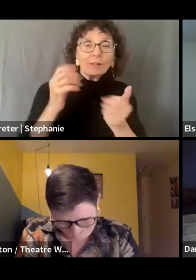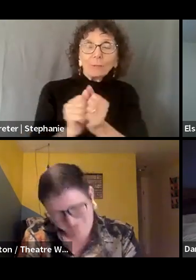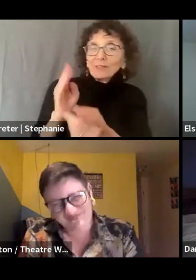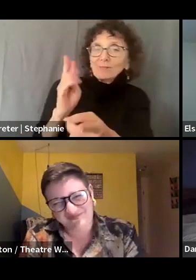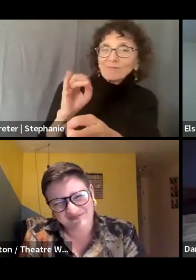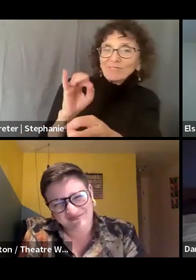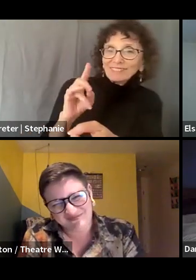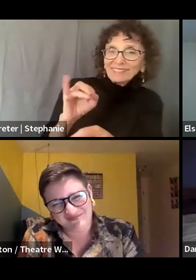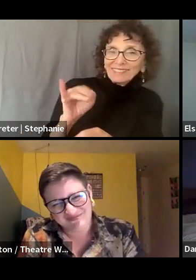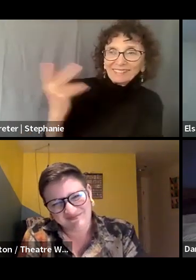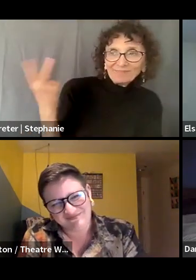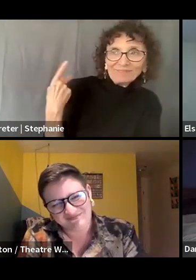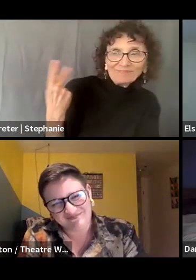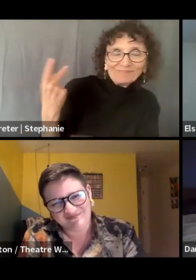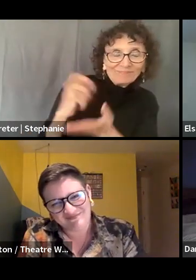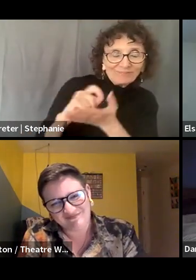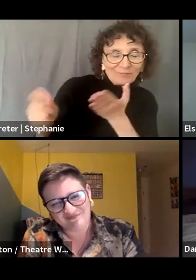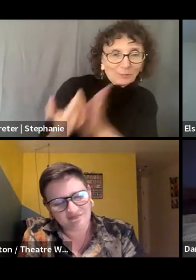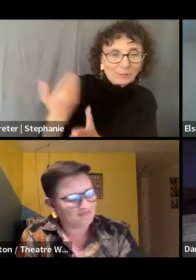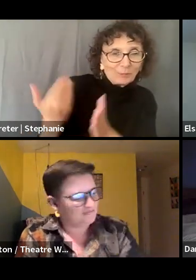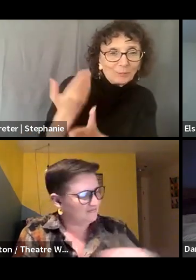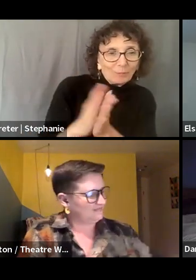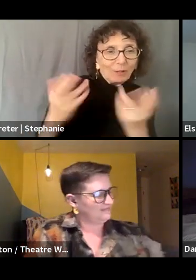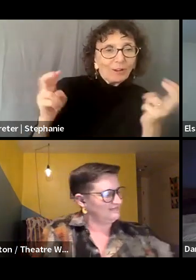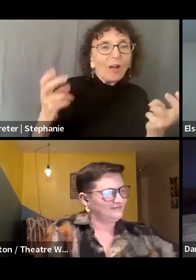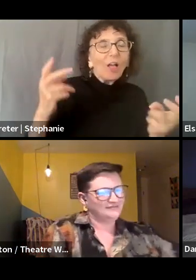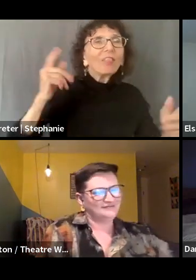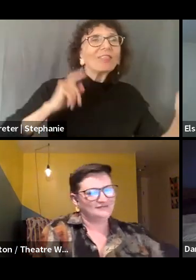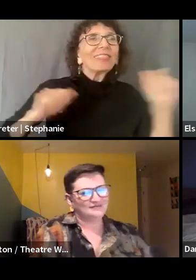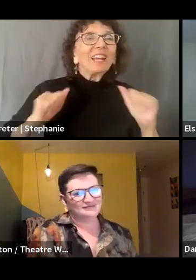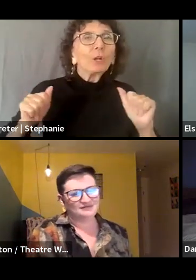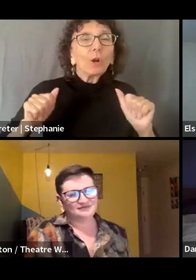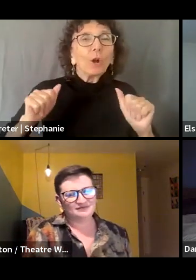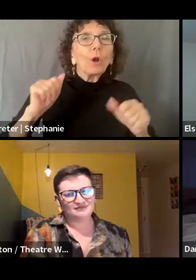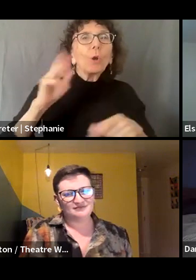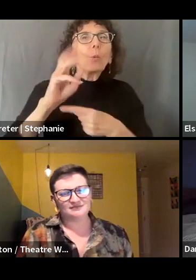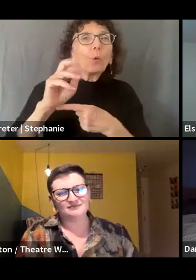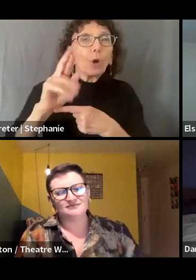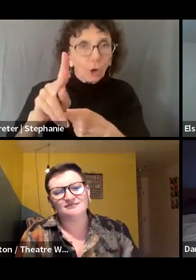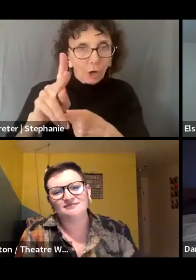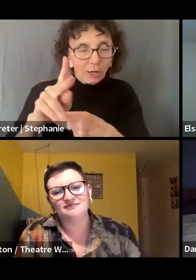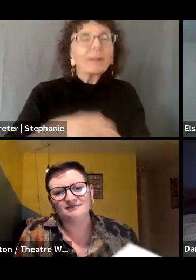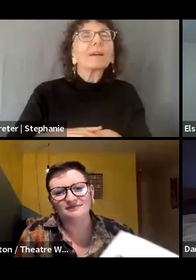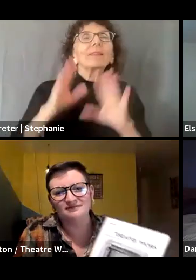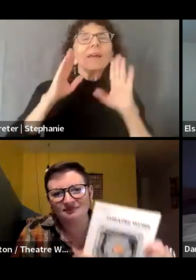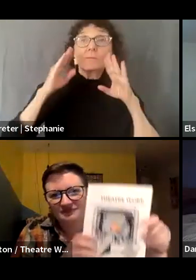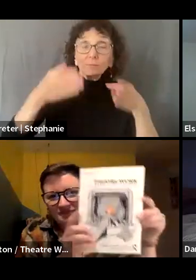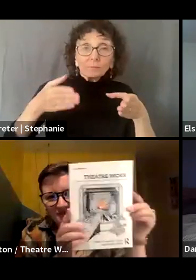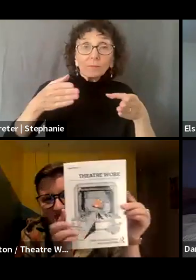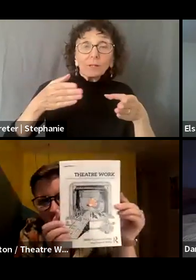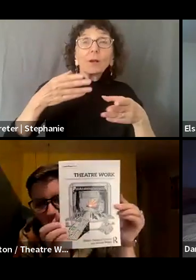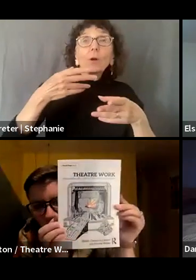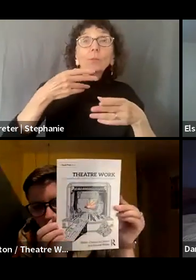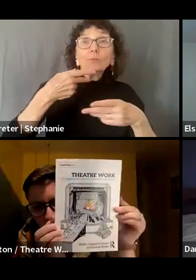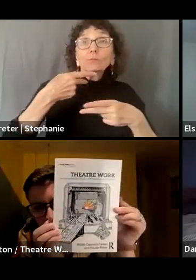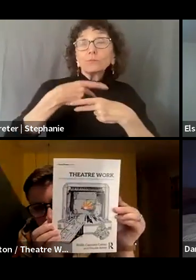of a new book, um, called Theater Work, which looks at, um, production labor practices.